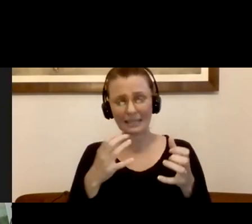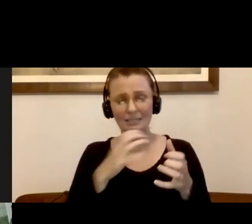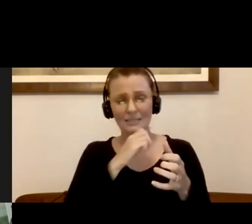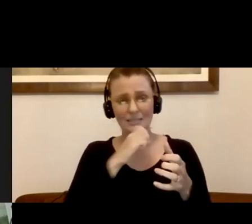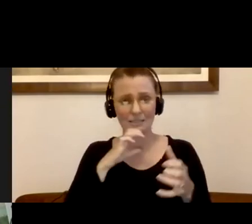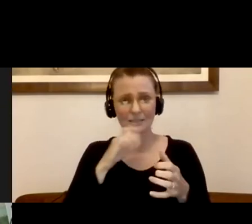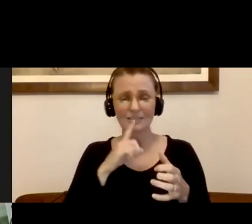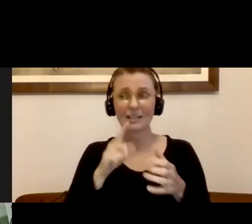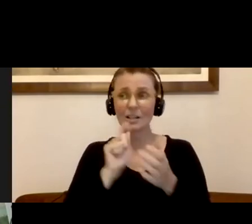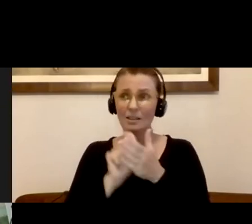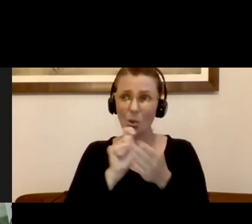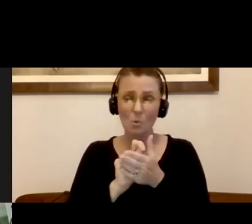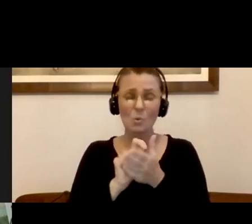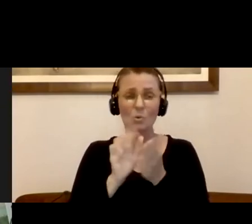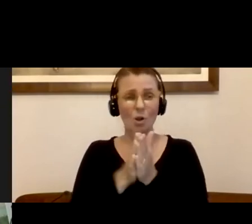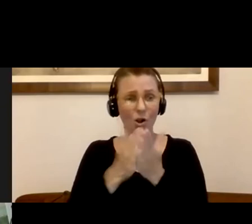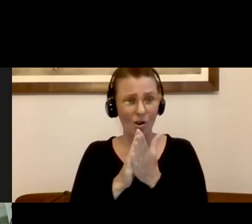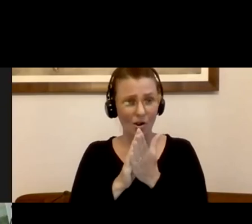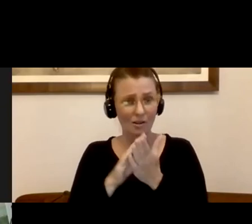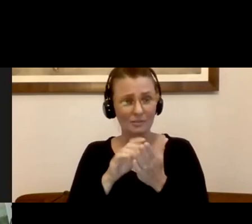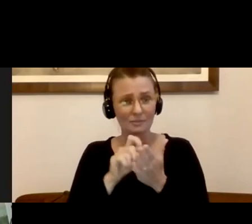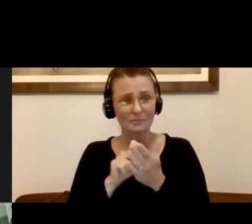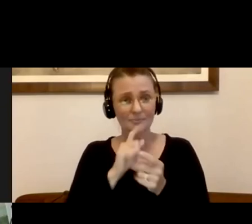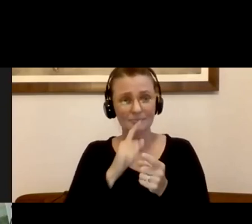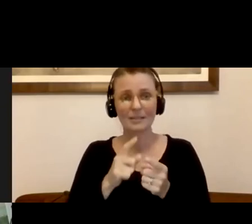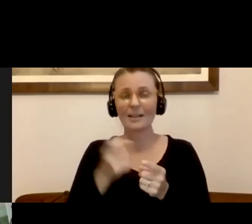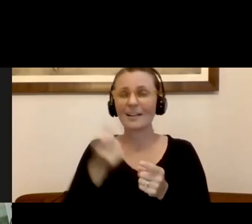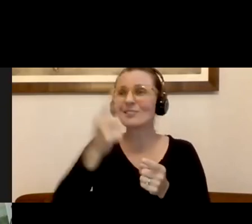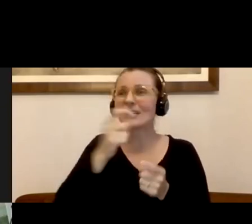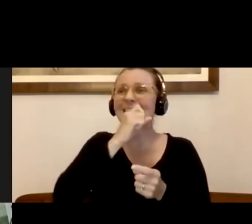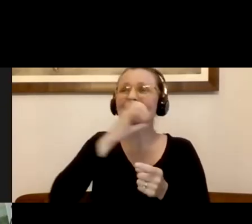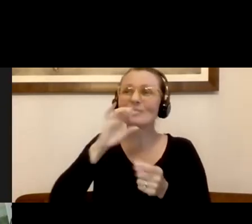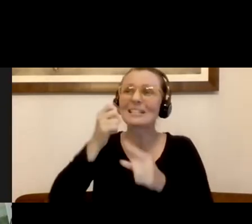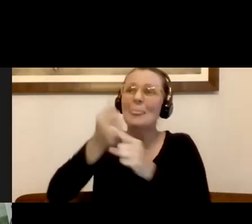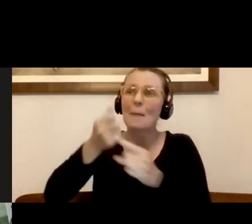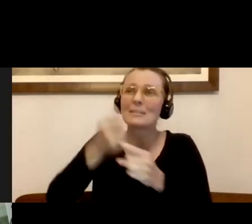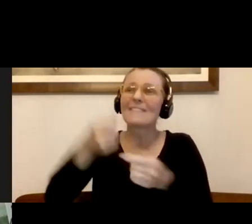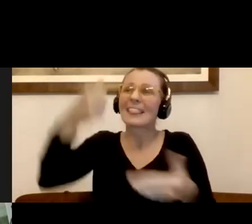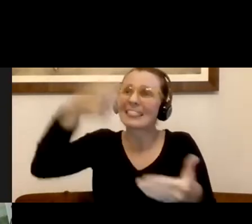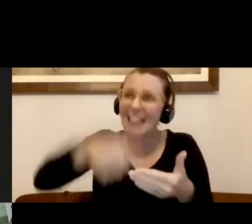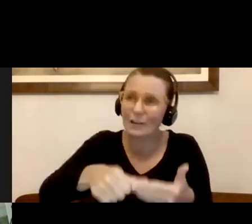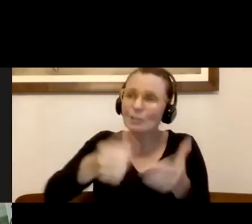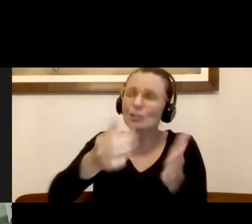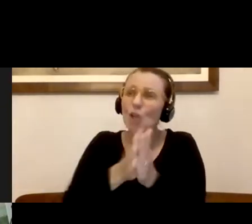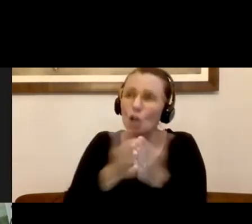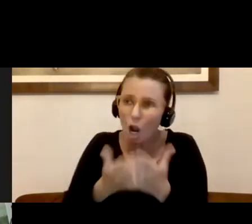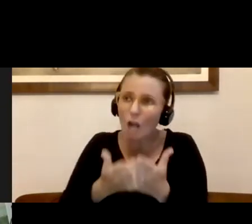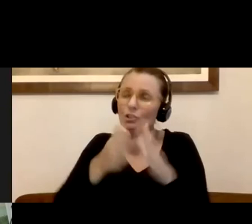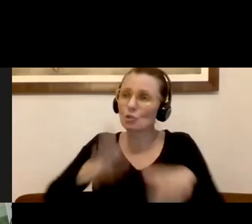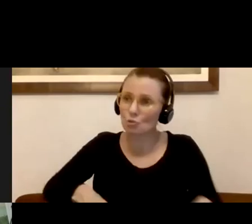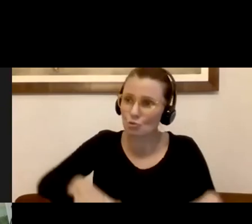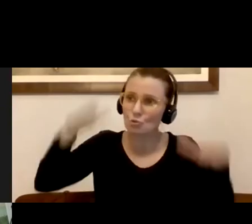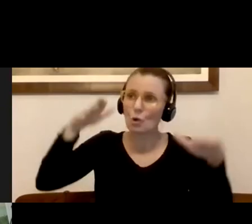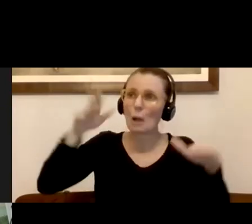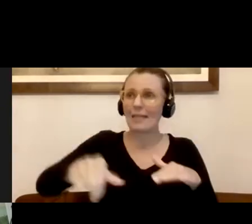the card letter writing is that they grew up with letters. This is their, this is their era. So to them, a card and a note means